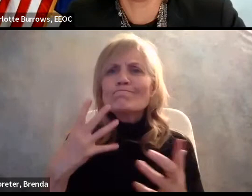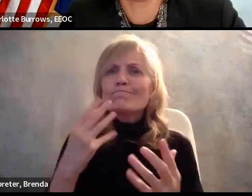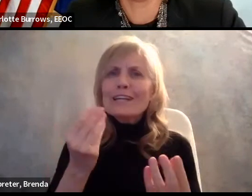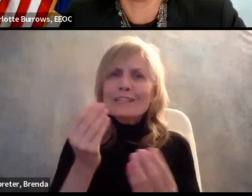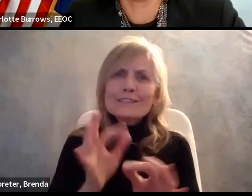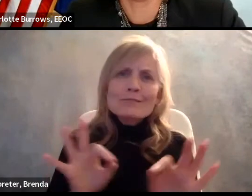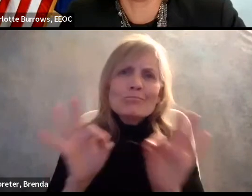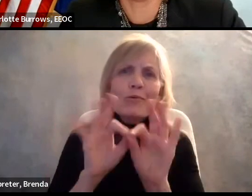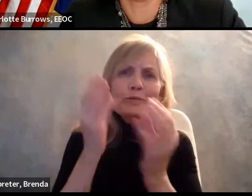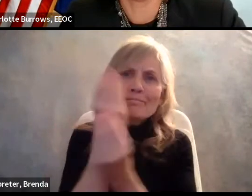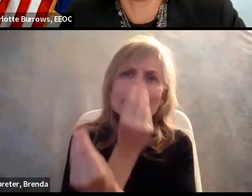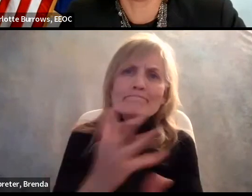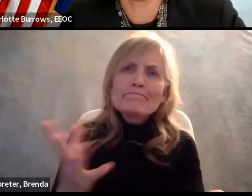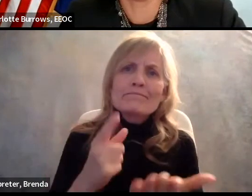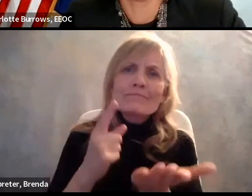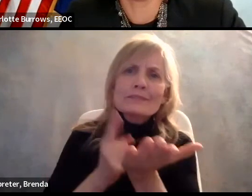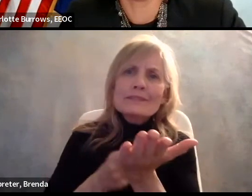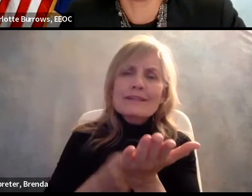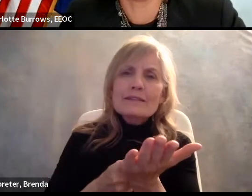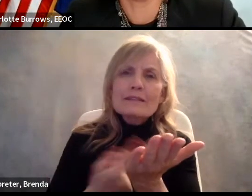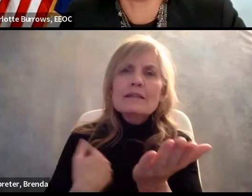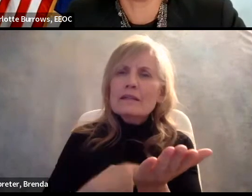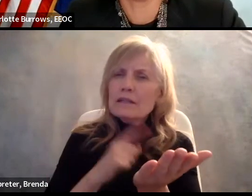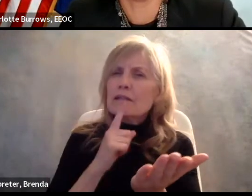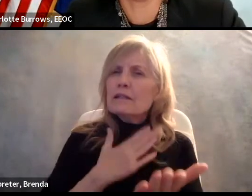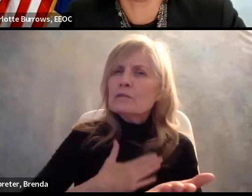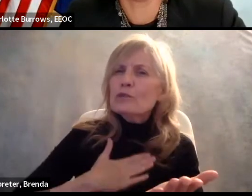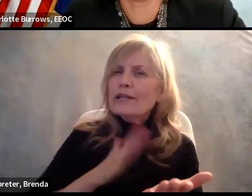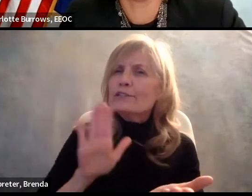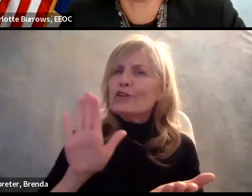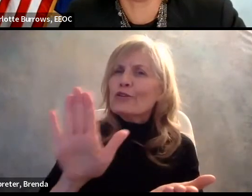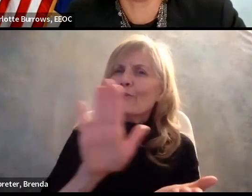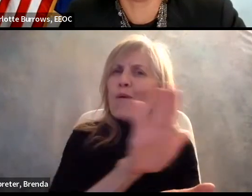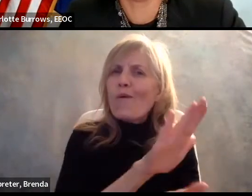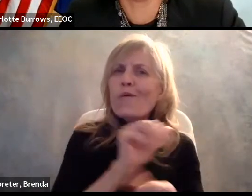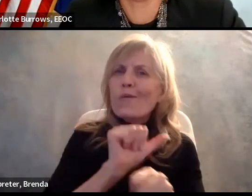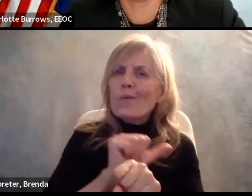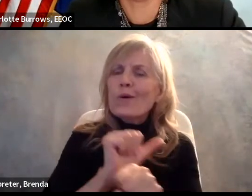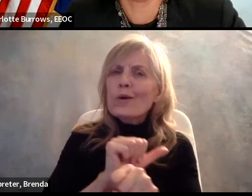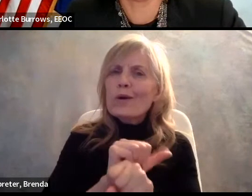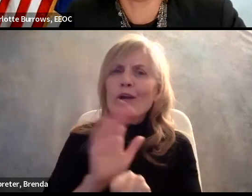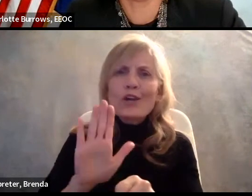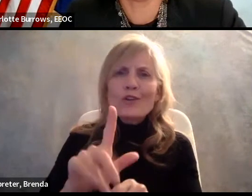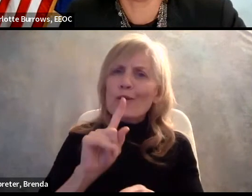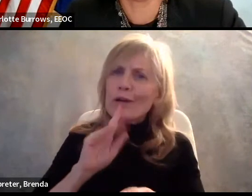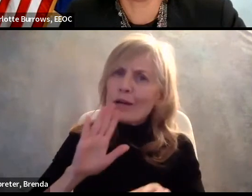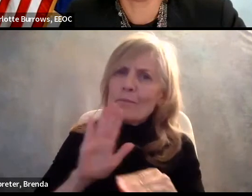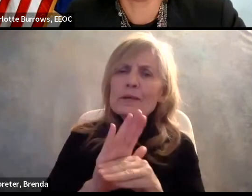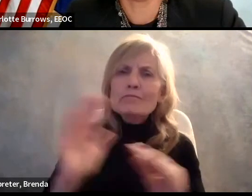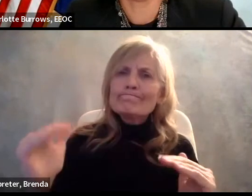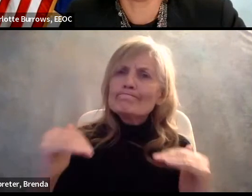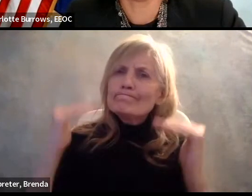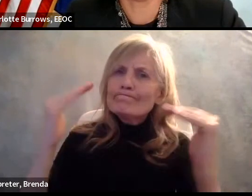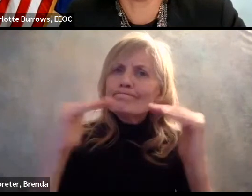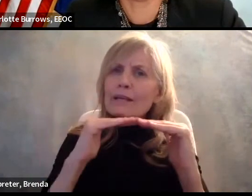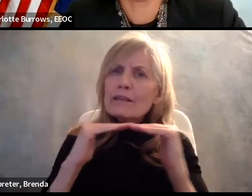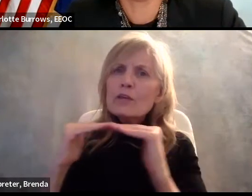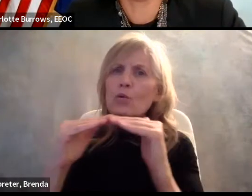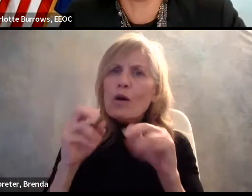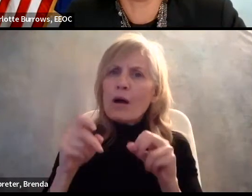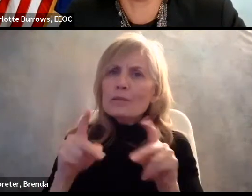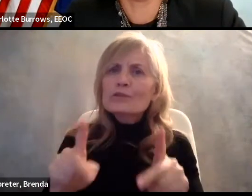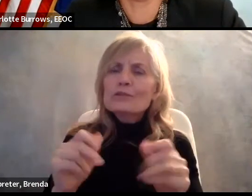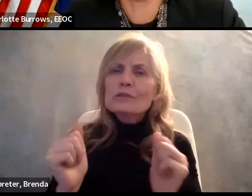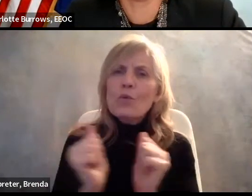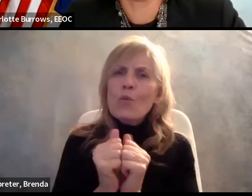discussion. We are so appreciative of the work that you are doing and your commitment to advancing equal opportunity in hiring